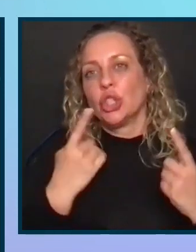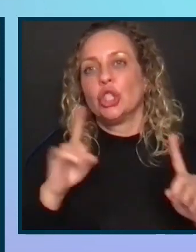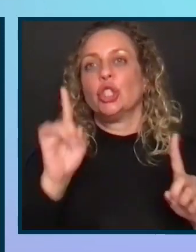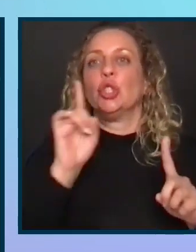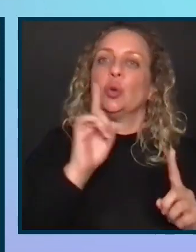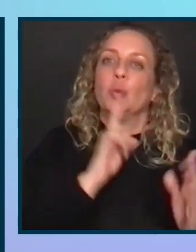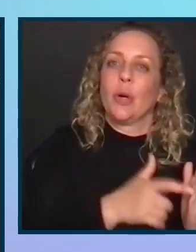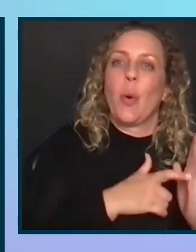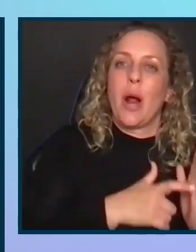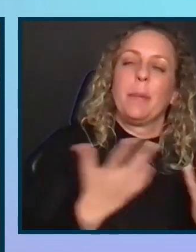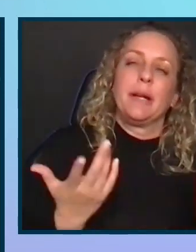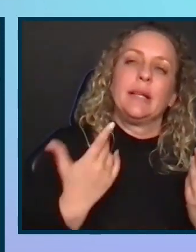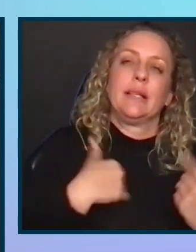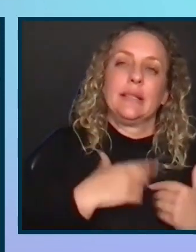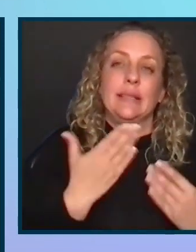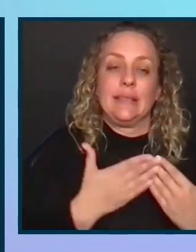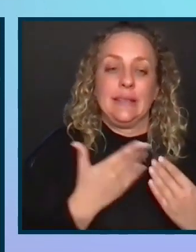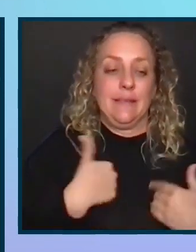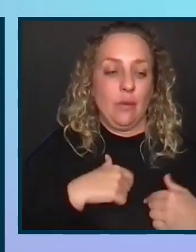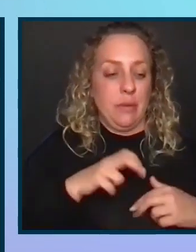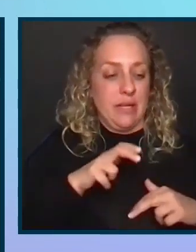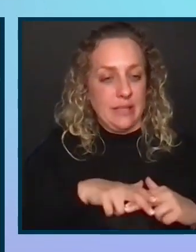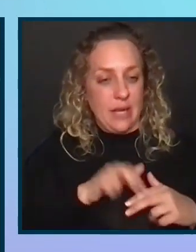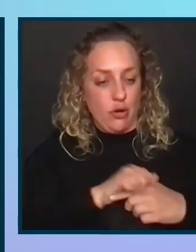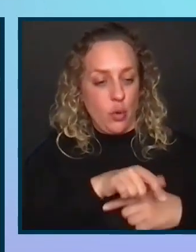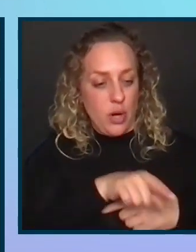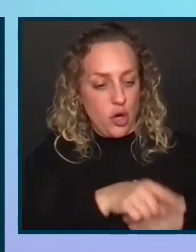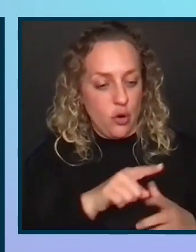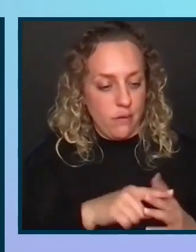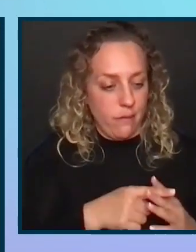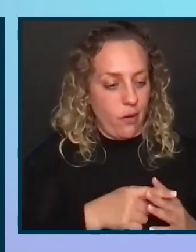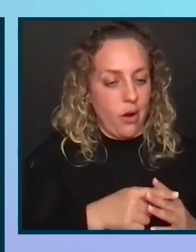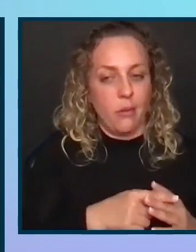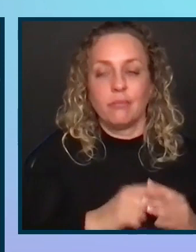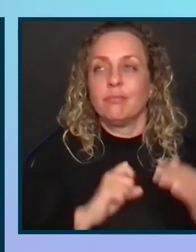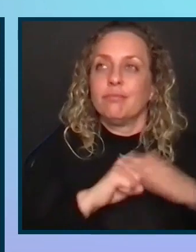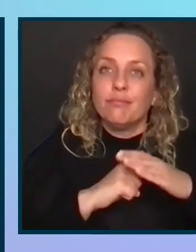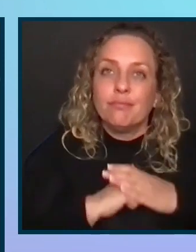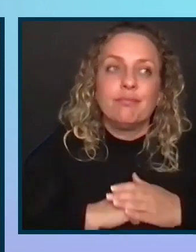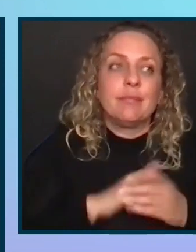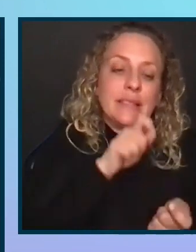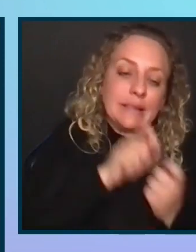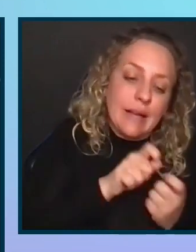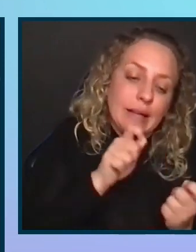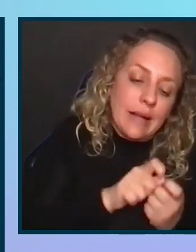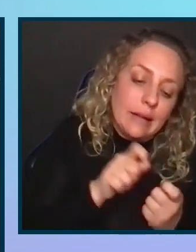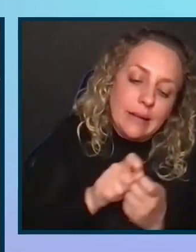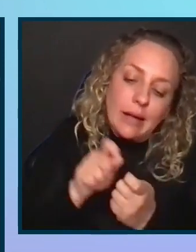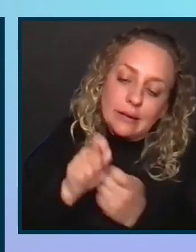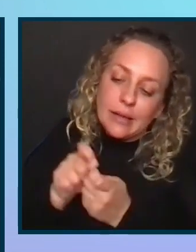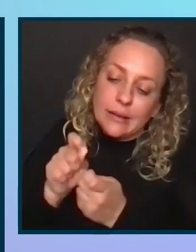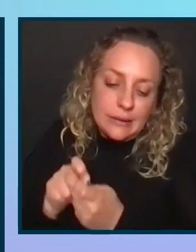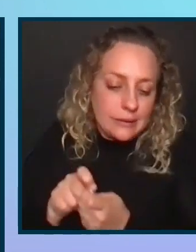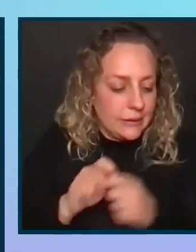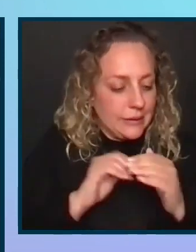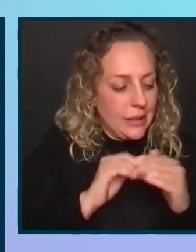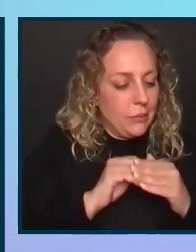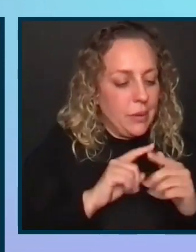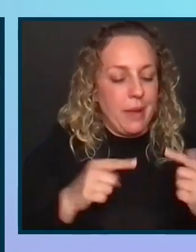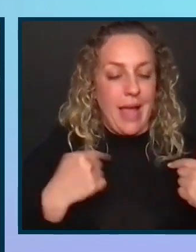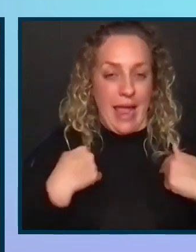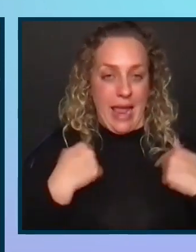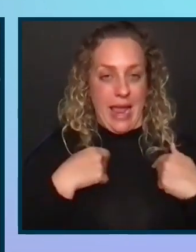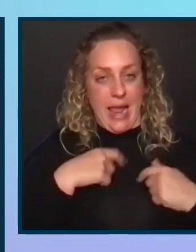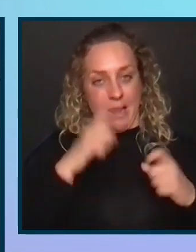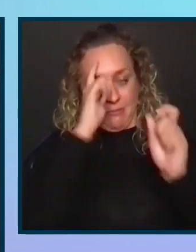It's easy for me to sit down and train you from soups to nuts exactly how to do accessibility. What I